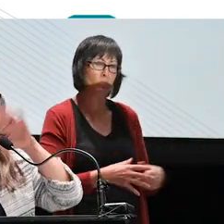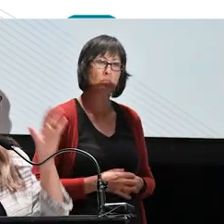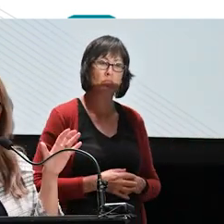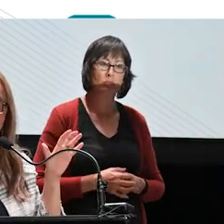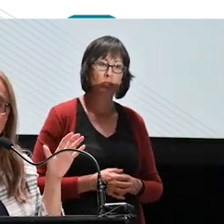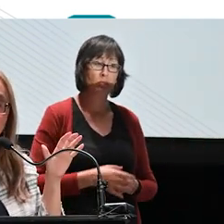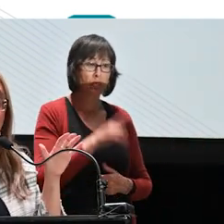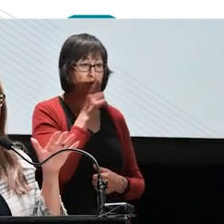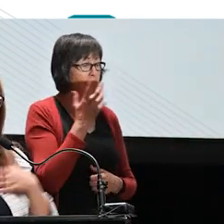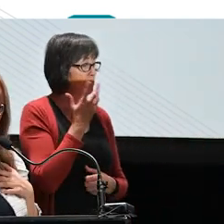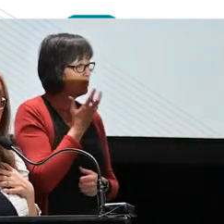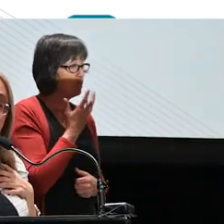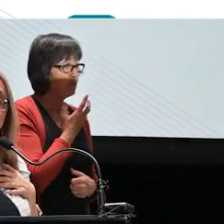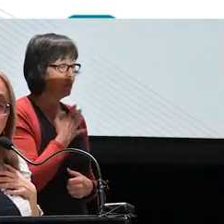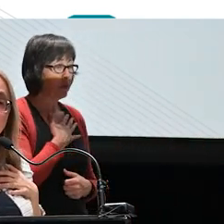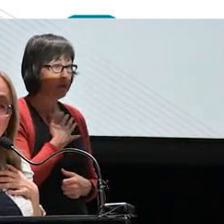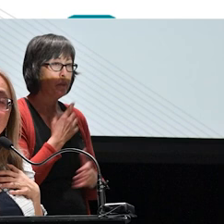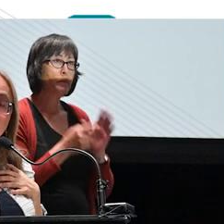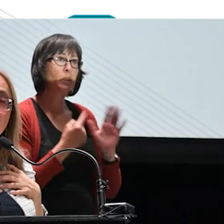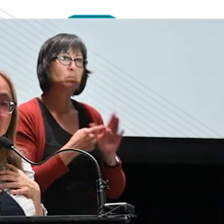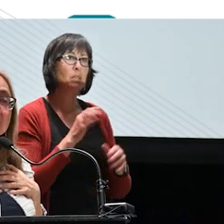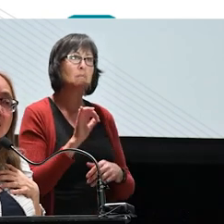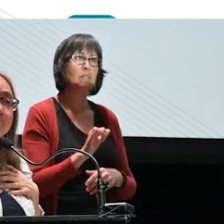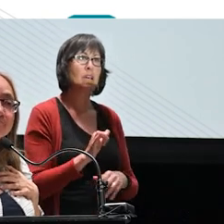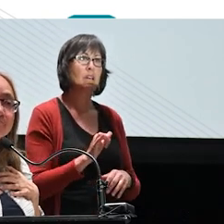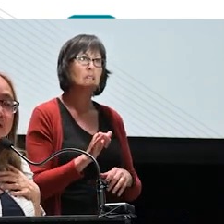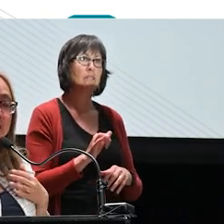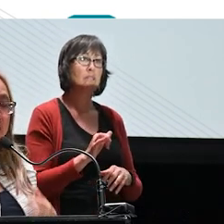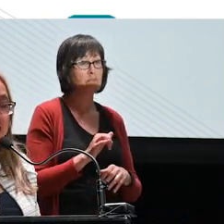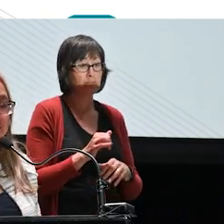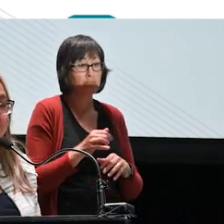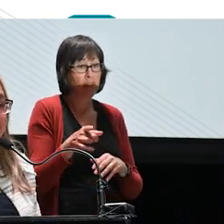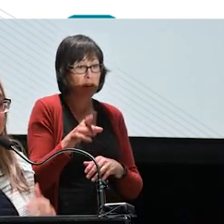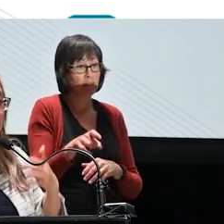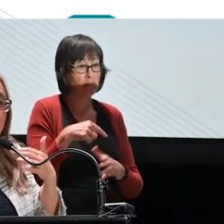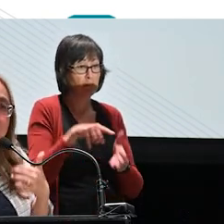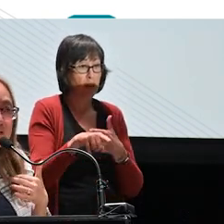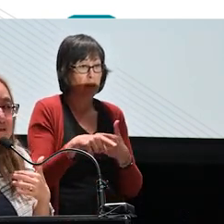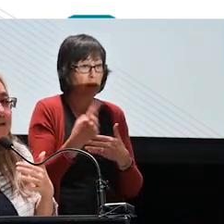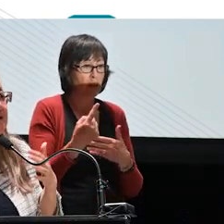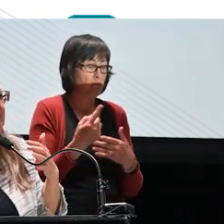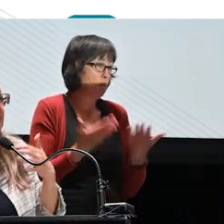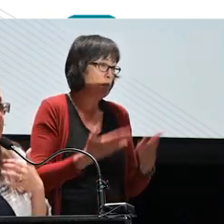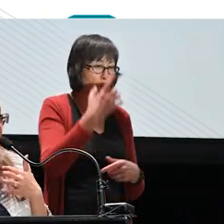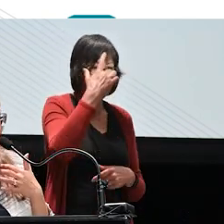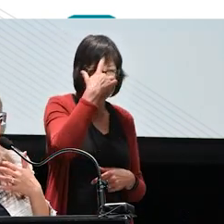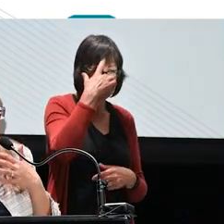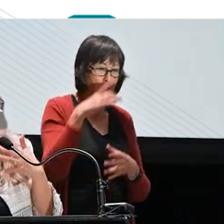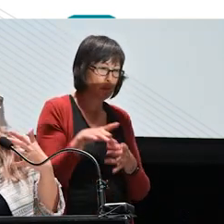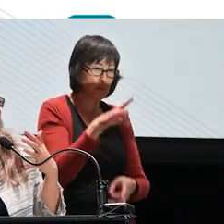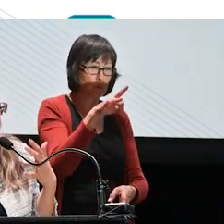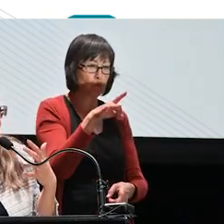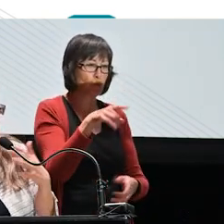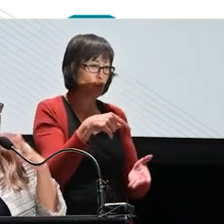kind of a cost to them. Um, whether it was mentally, spiritually,